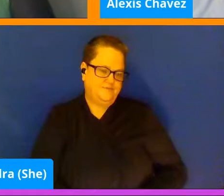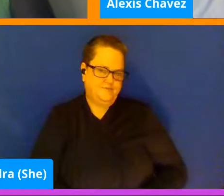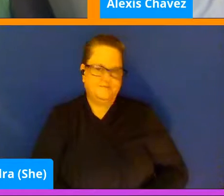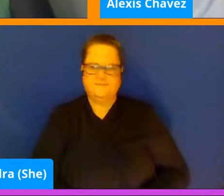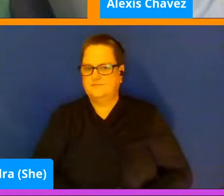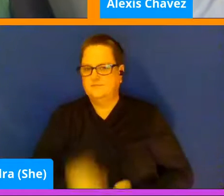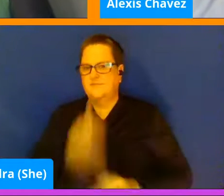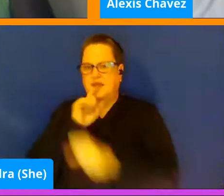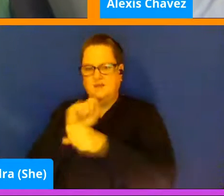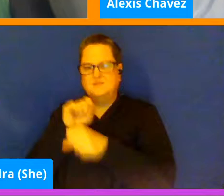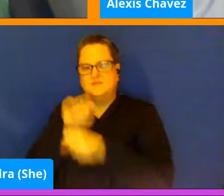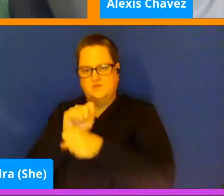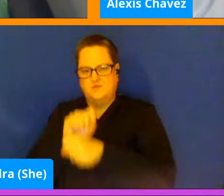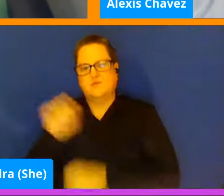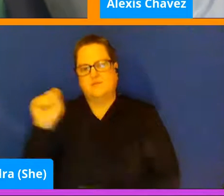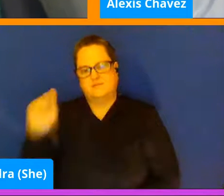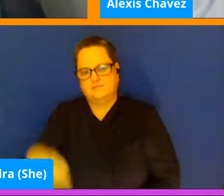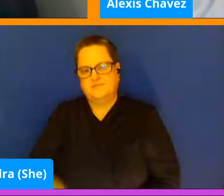Yeah.